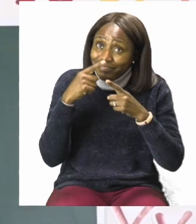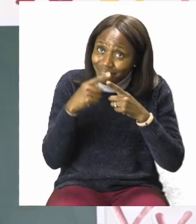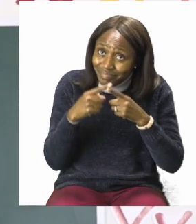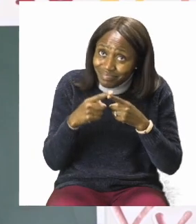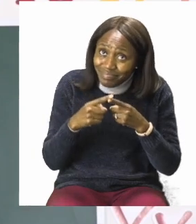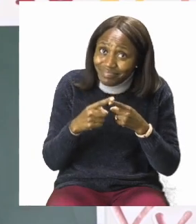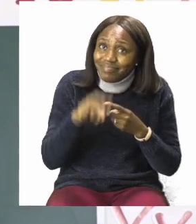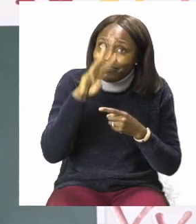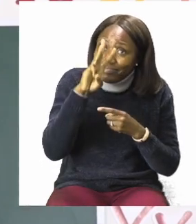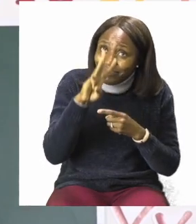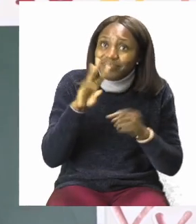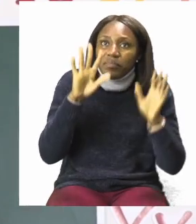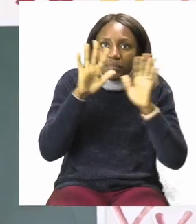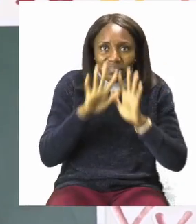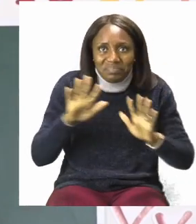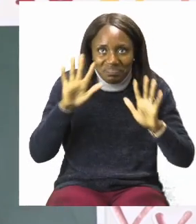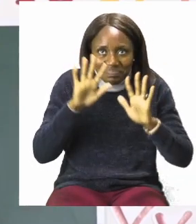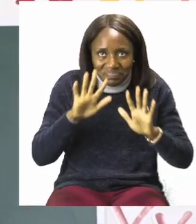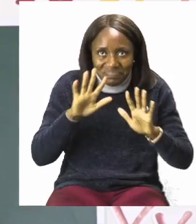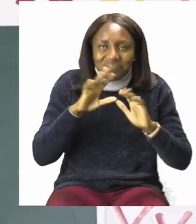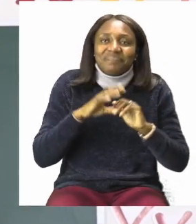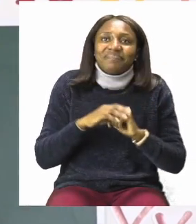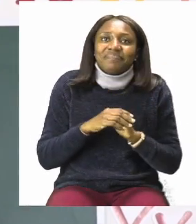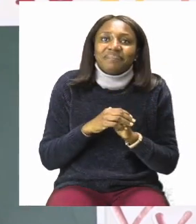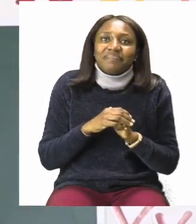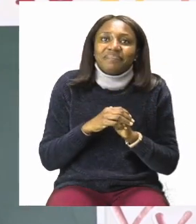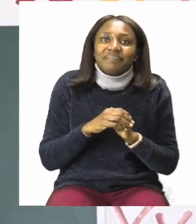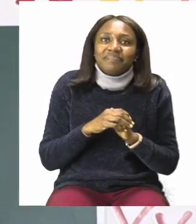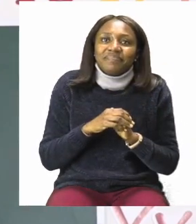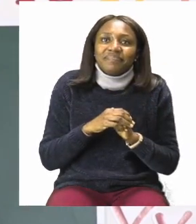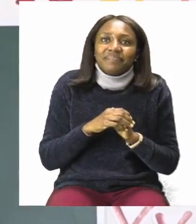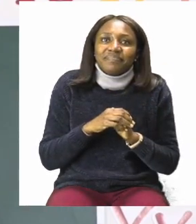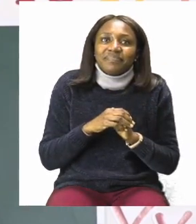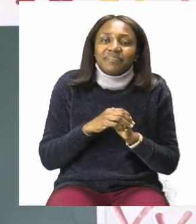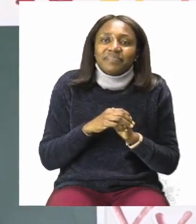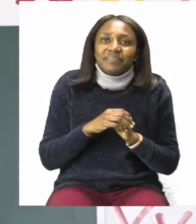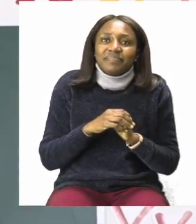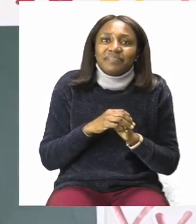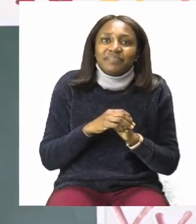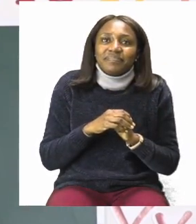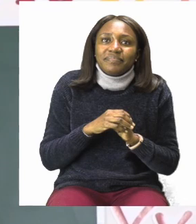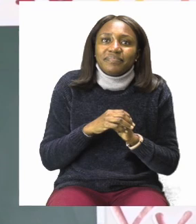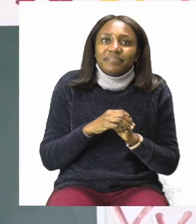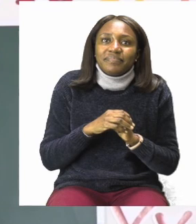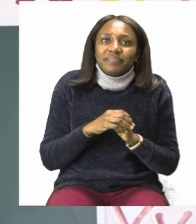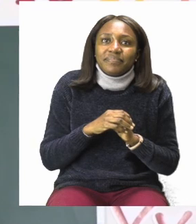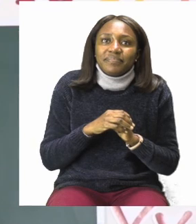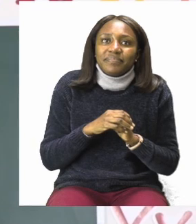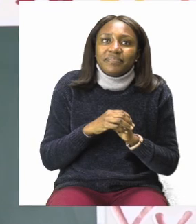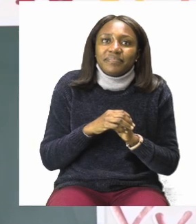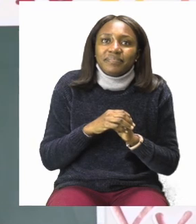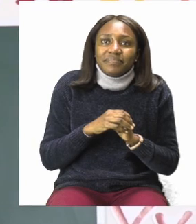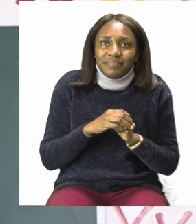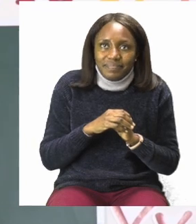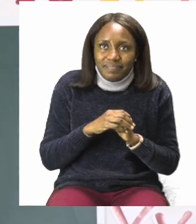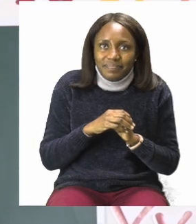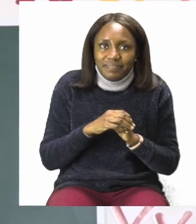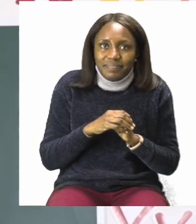that we can see on the board shows that three have been colored and that they are also three pieces.